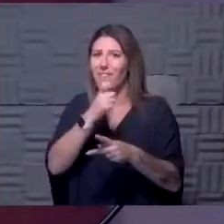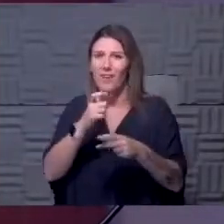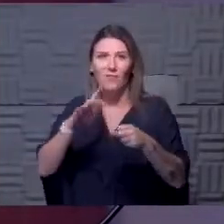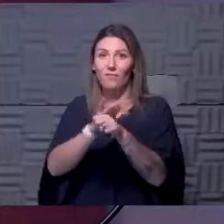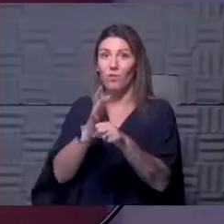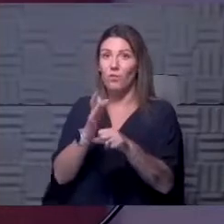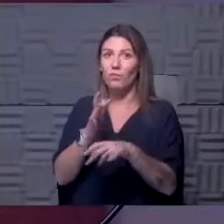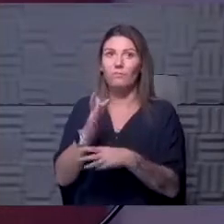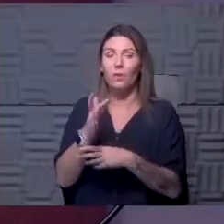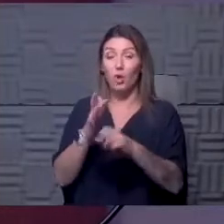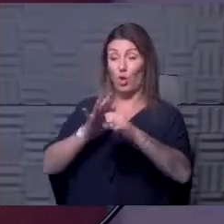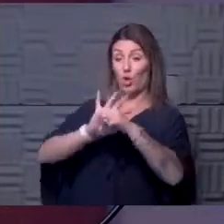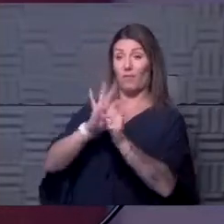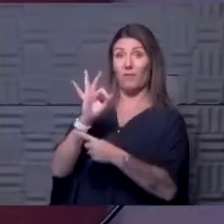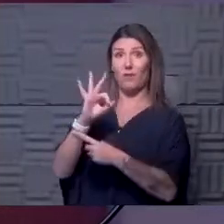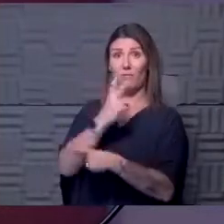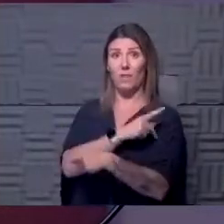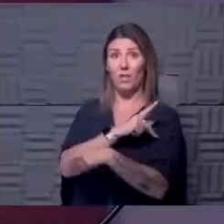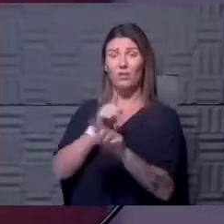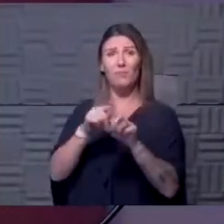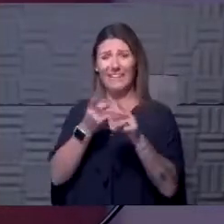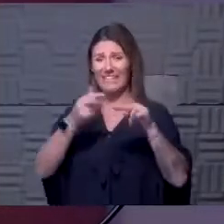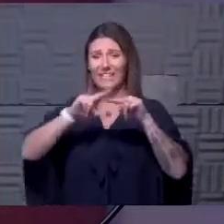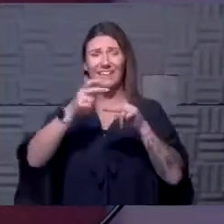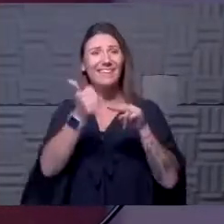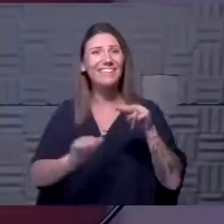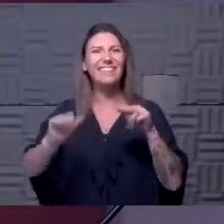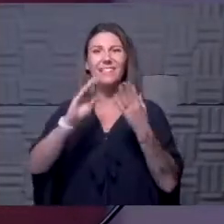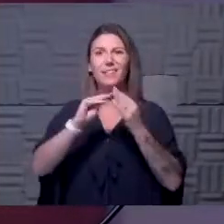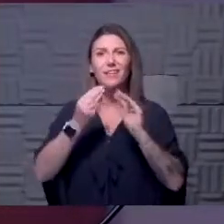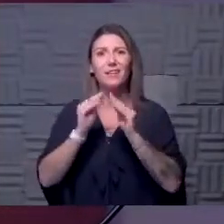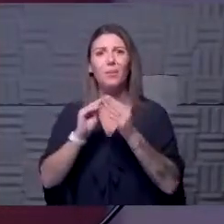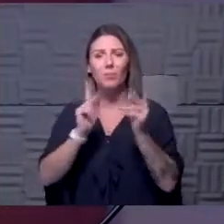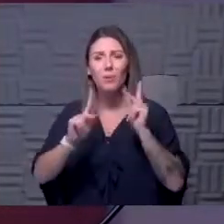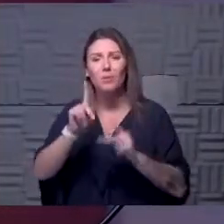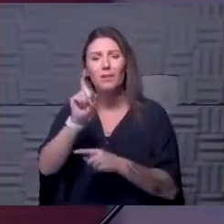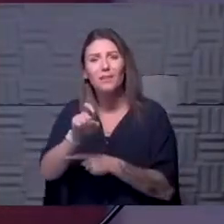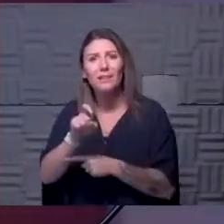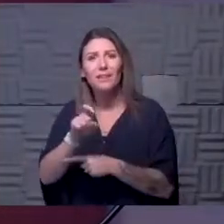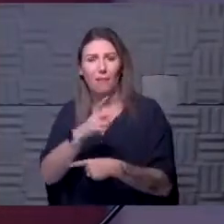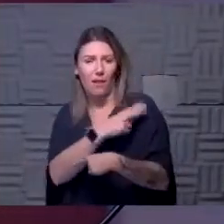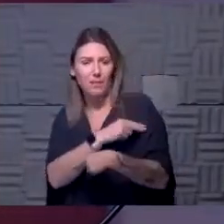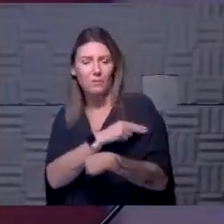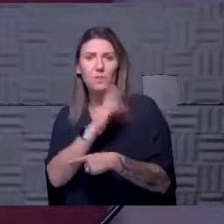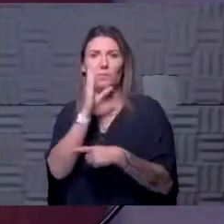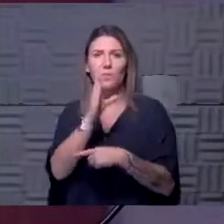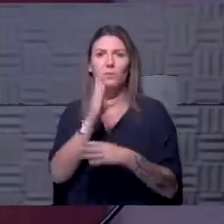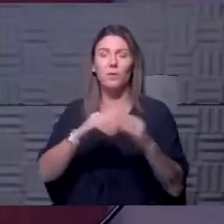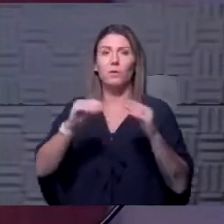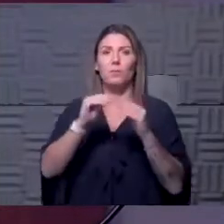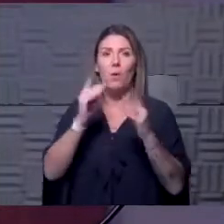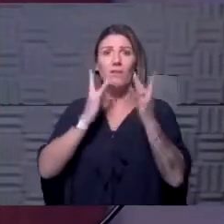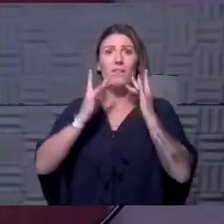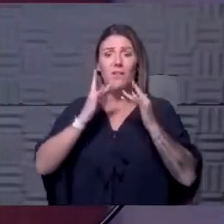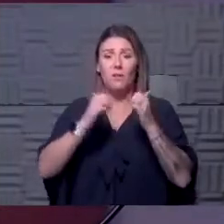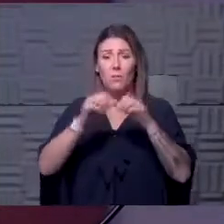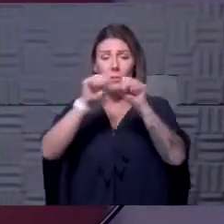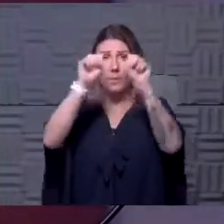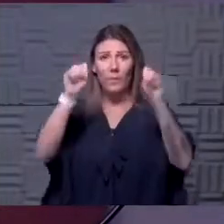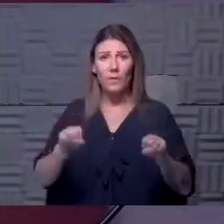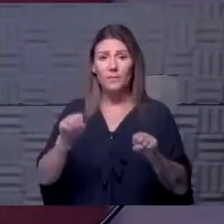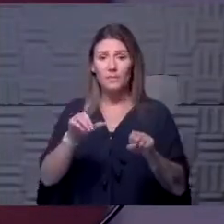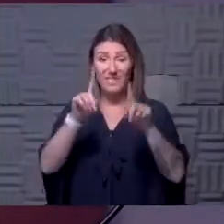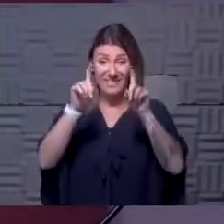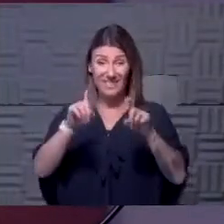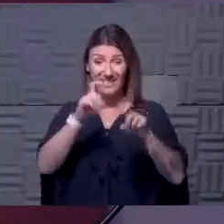of COVID patients, but any increase in the number of people needing hospitalization is going to put more stress on the system. And so both testing and